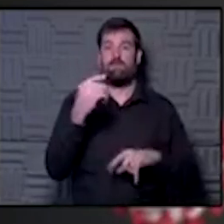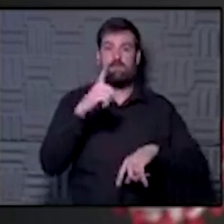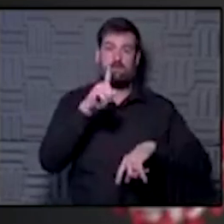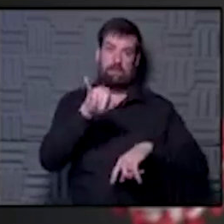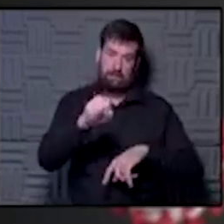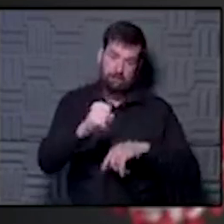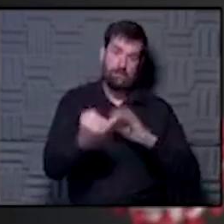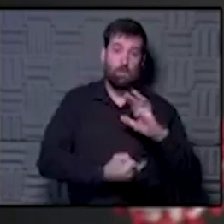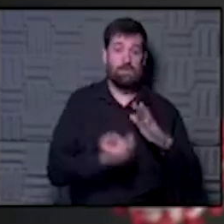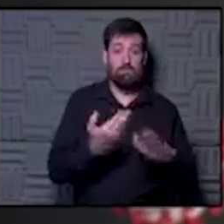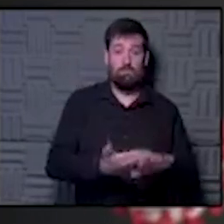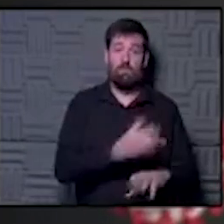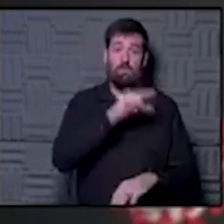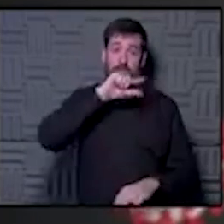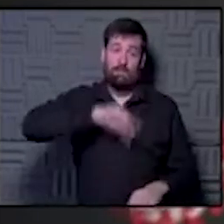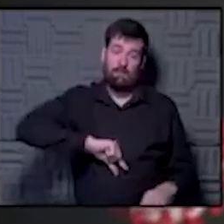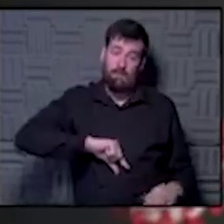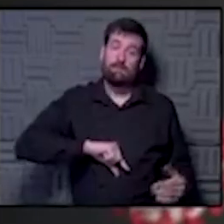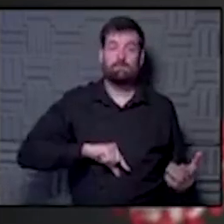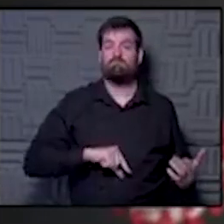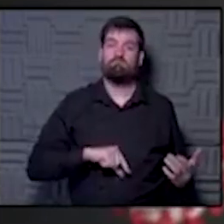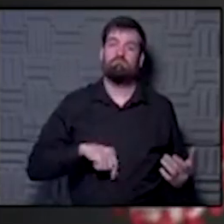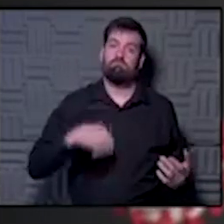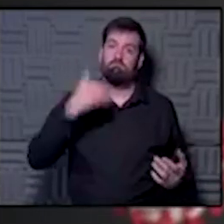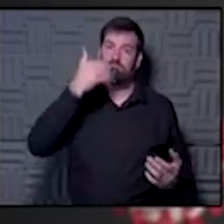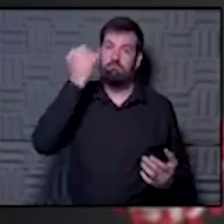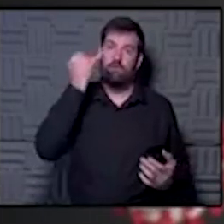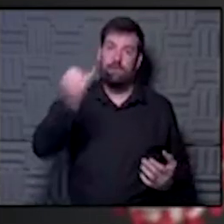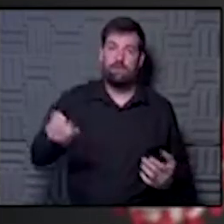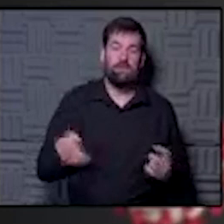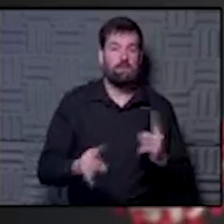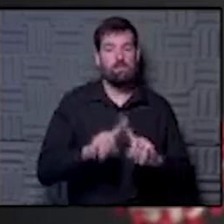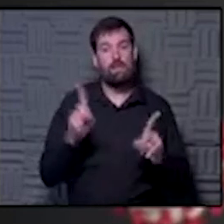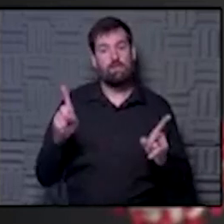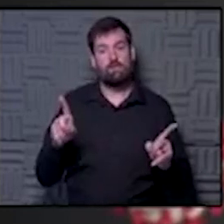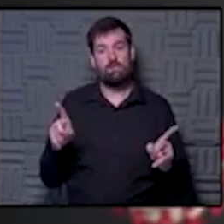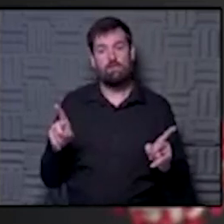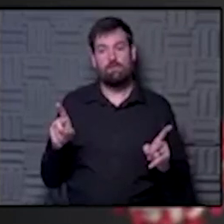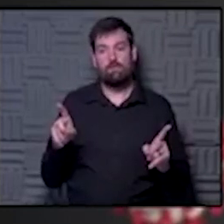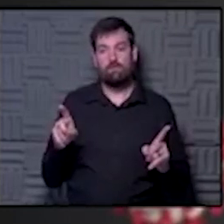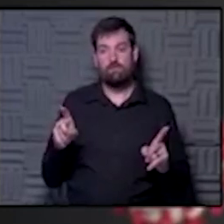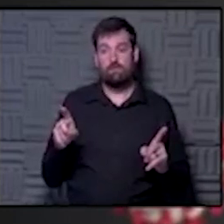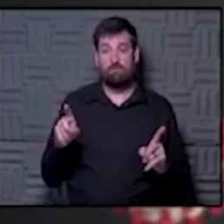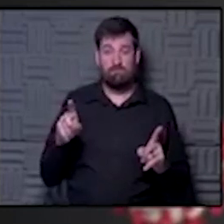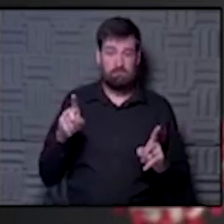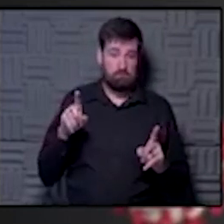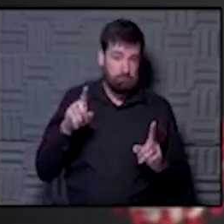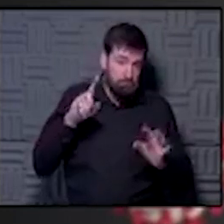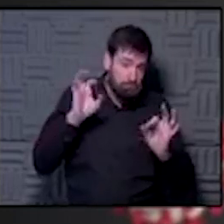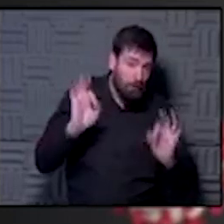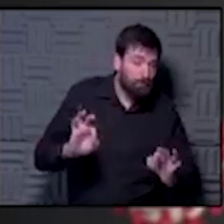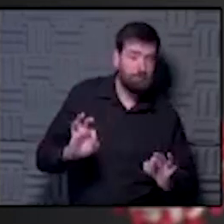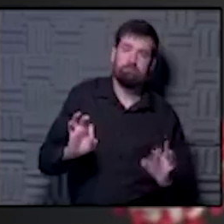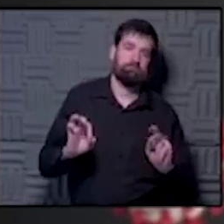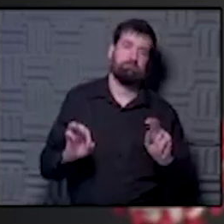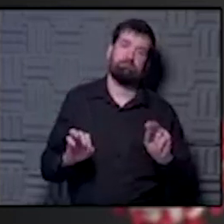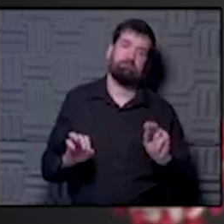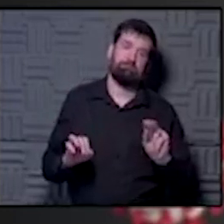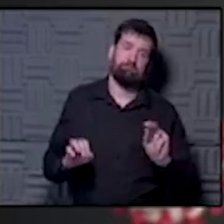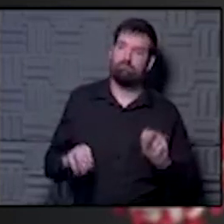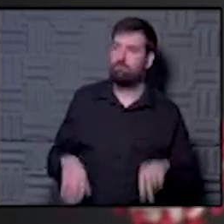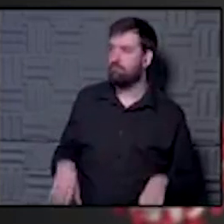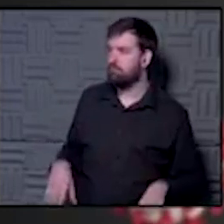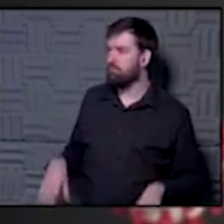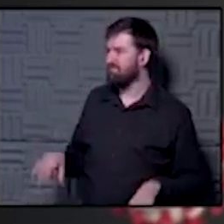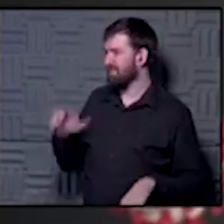quarantining before Thanksgiving is probably a better idea, but I don't think it's 100% guaranteeing that there's no risk. Yeah.